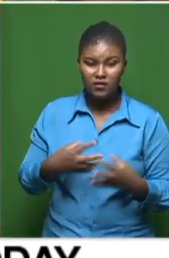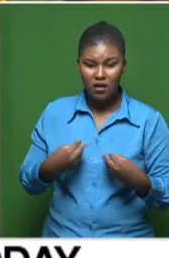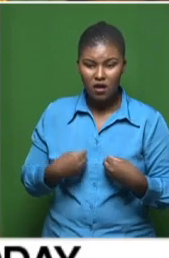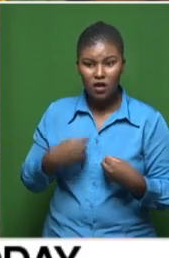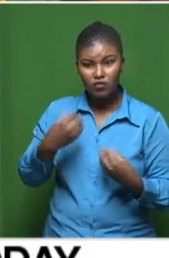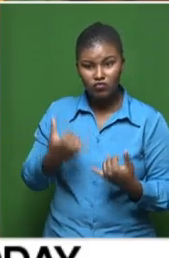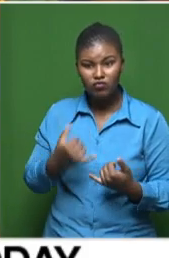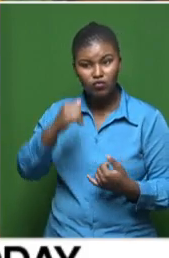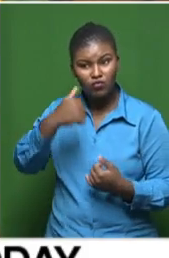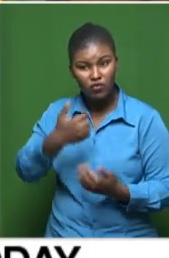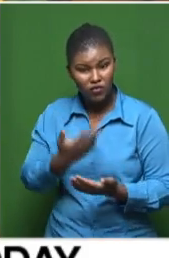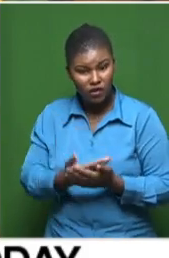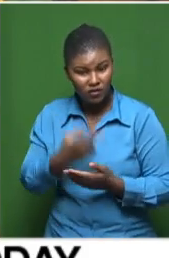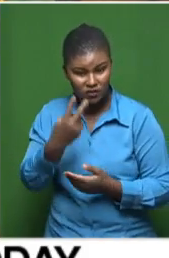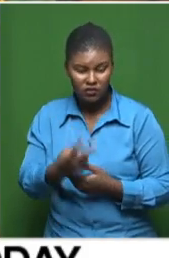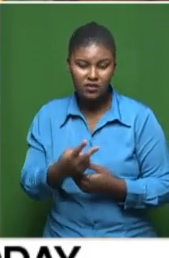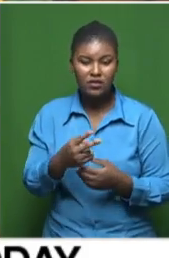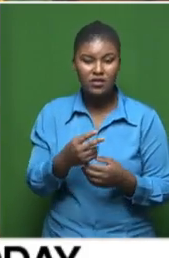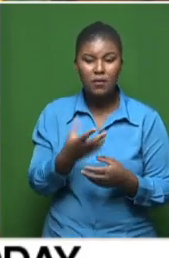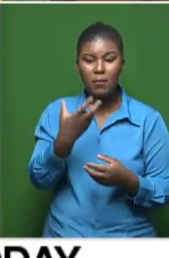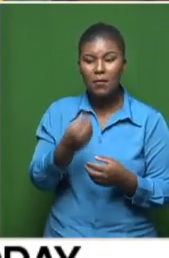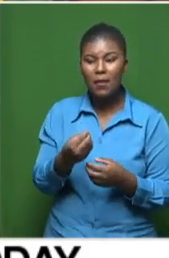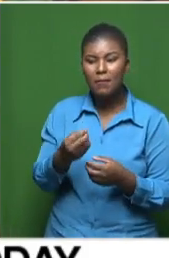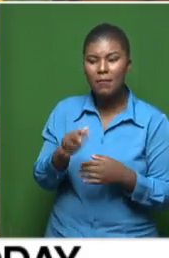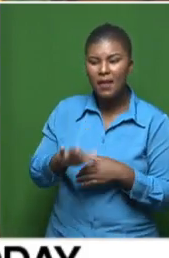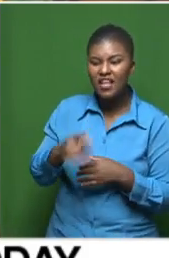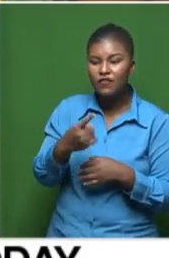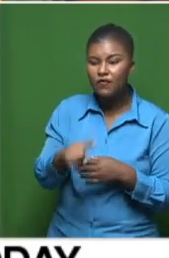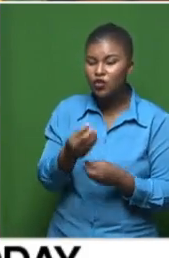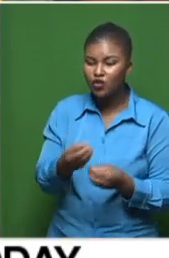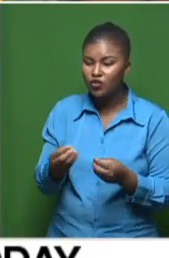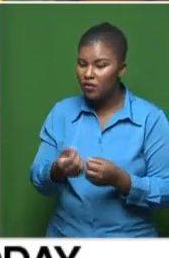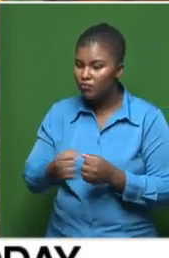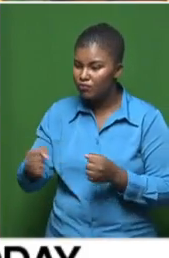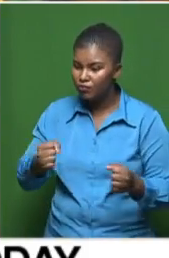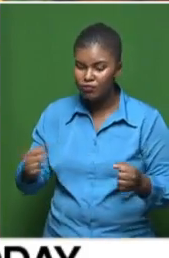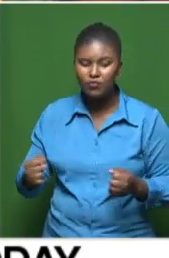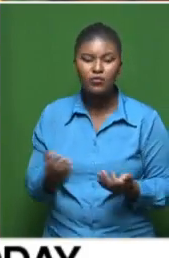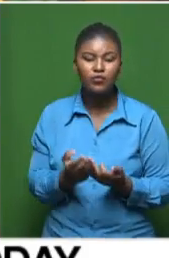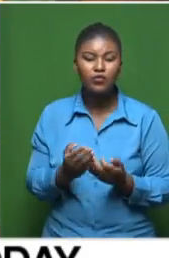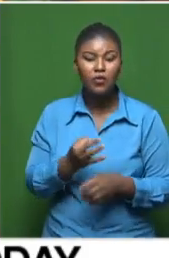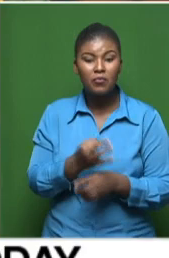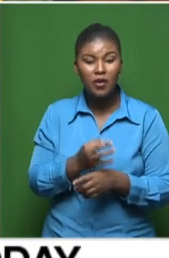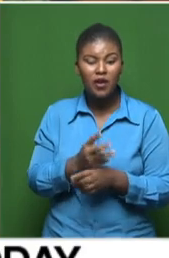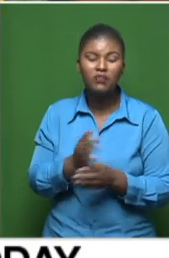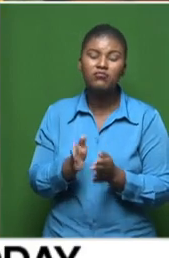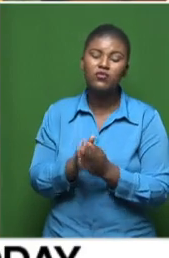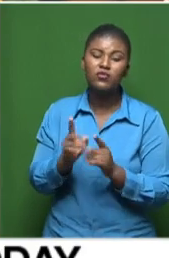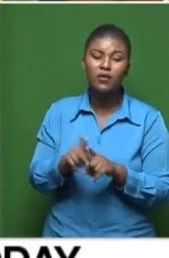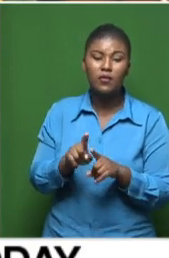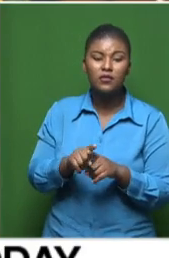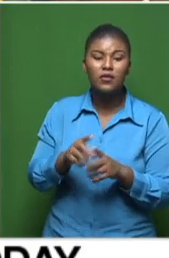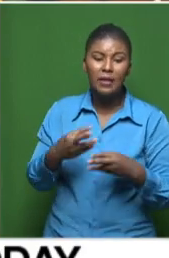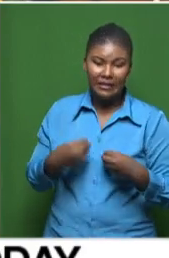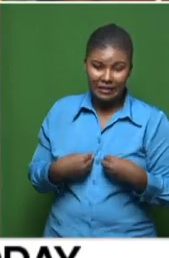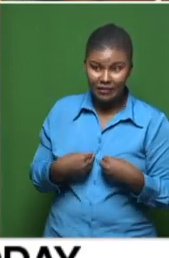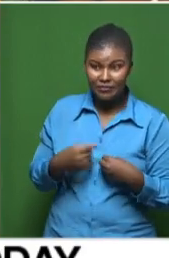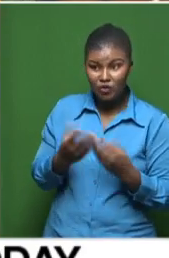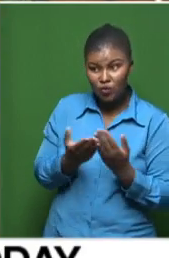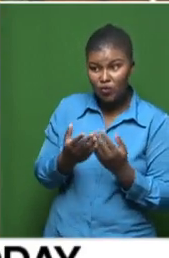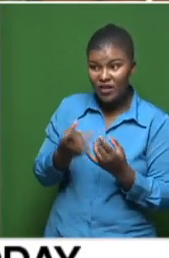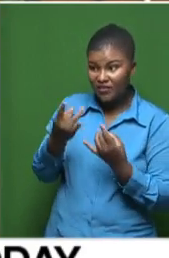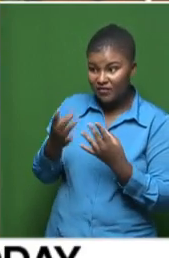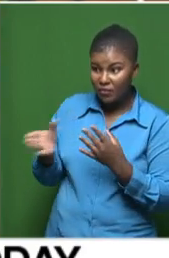see if we can see, we can find spaces or spots. And the parents themselves come to accept the offers that they have been given.